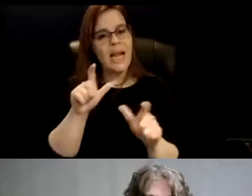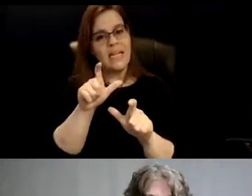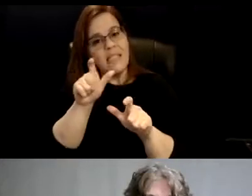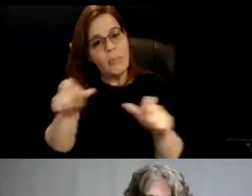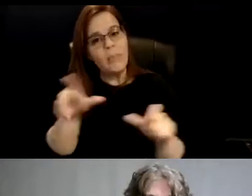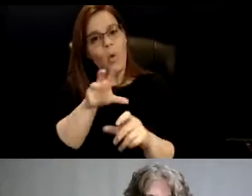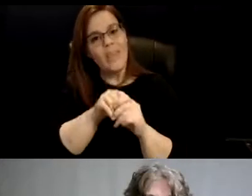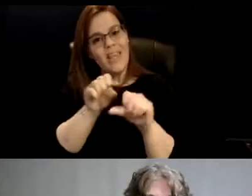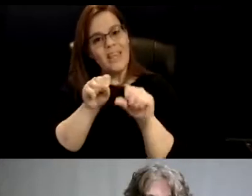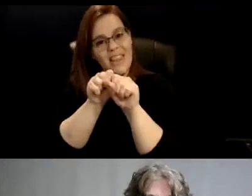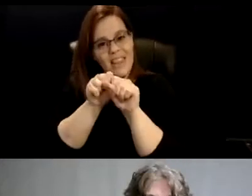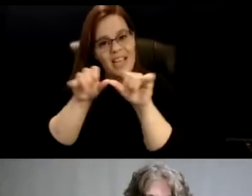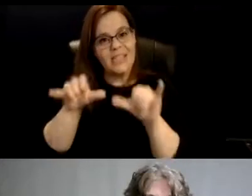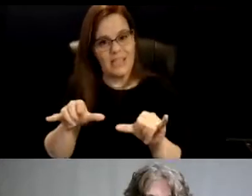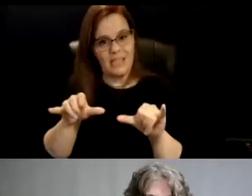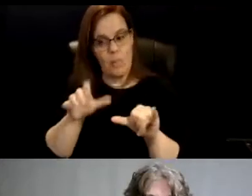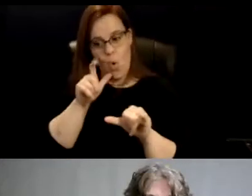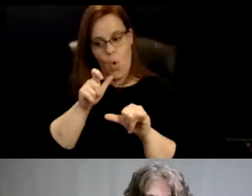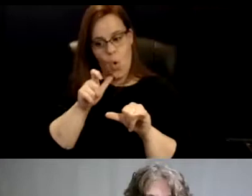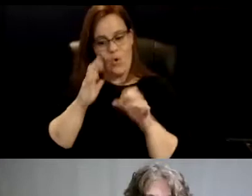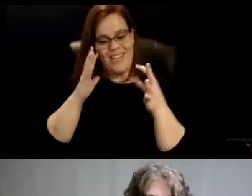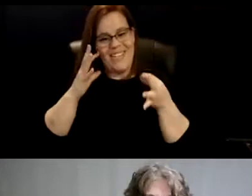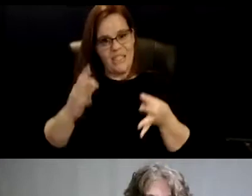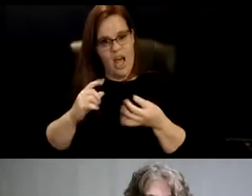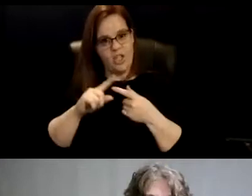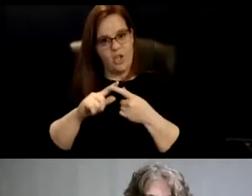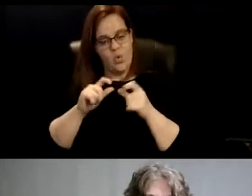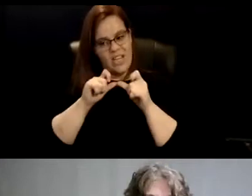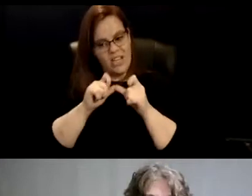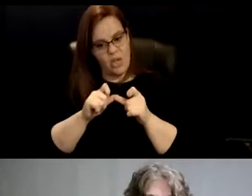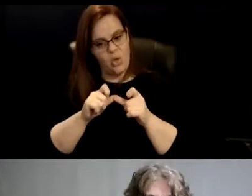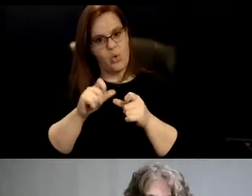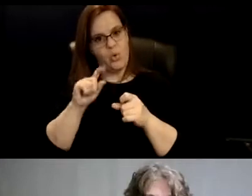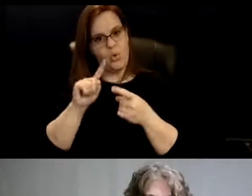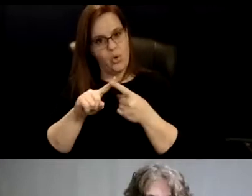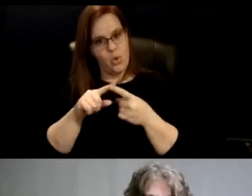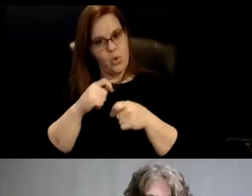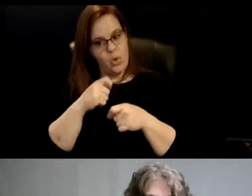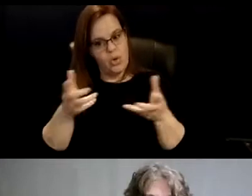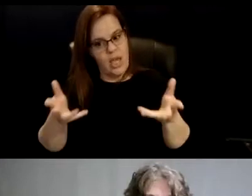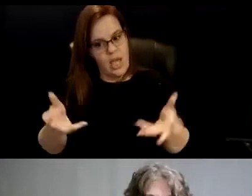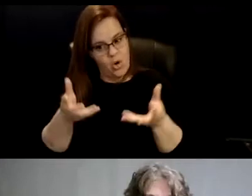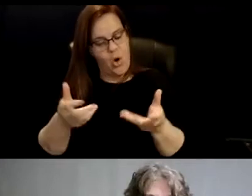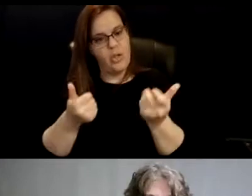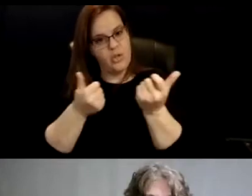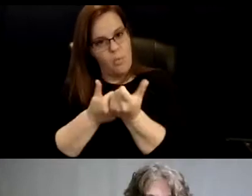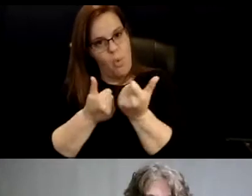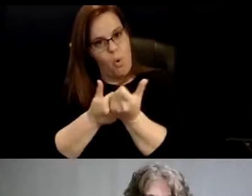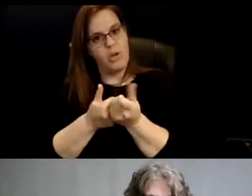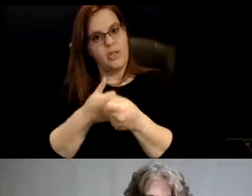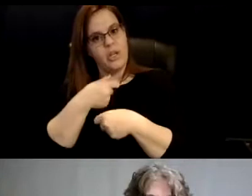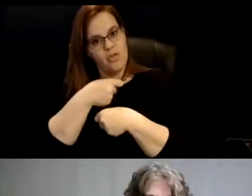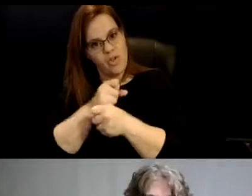that continue to perpetuate, design, defend, or even just apathetically sort of